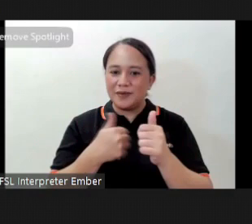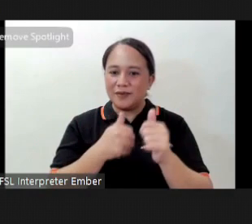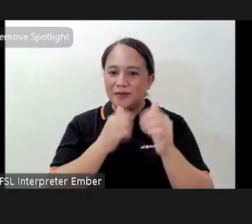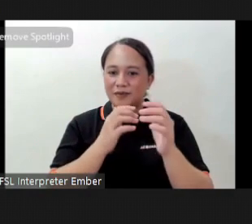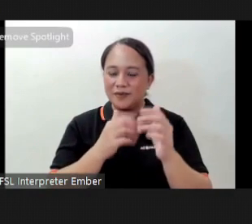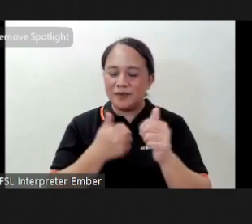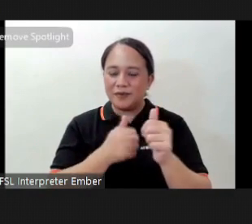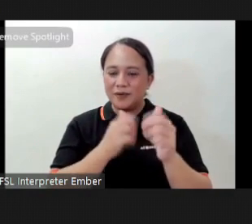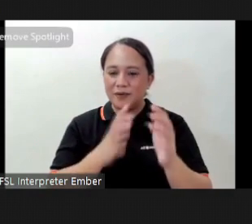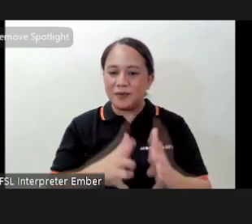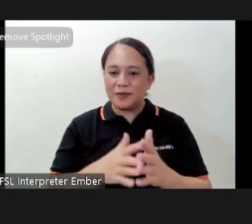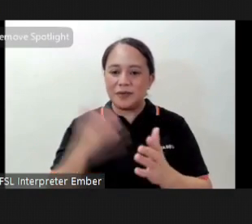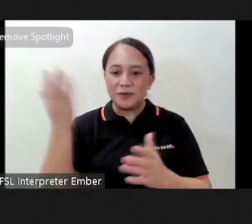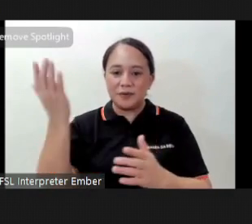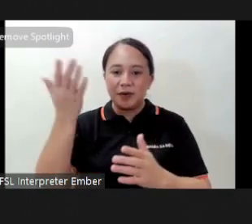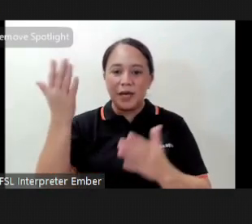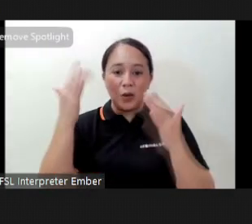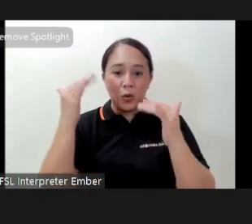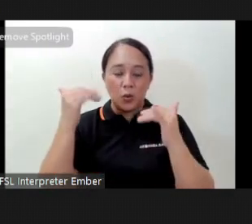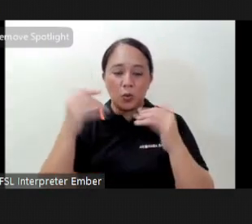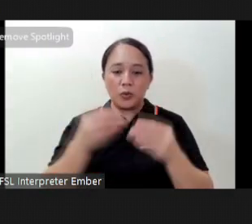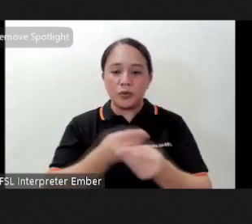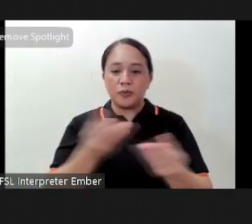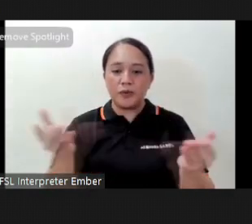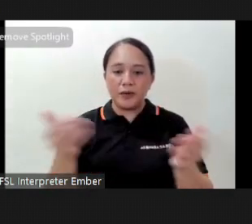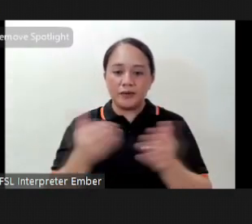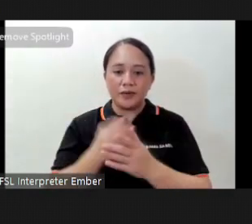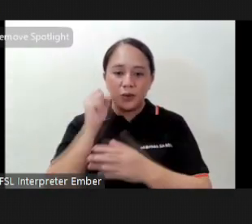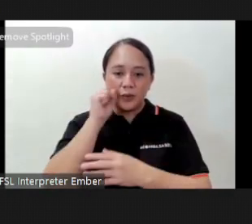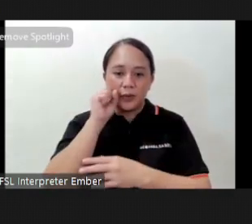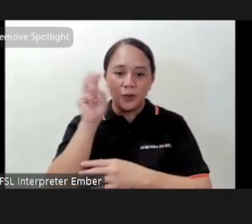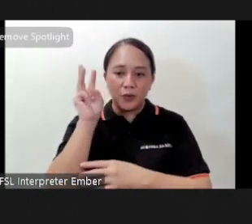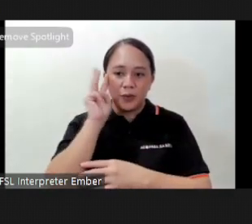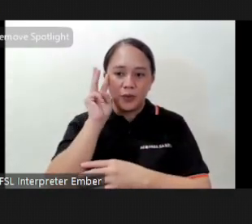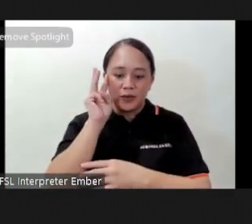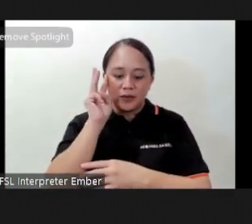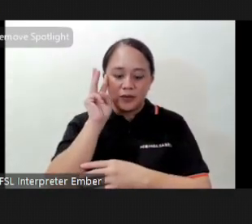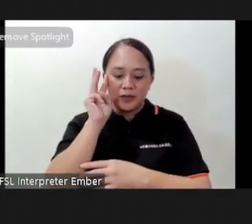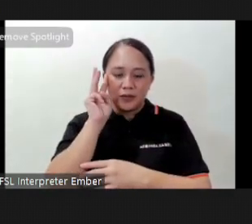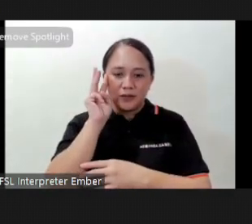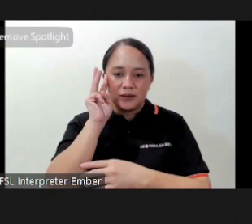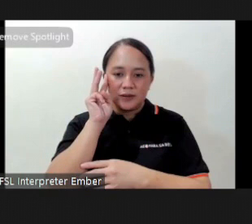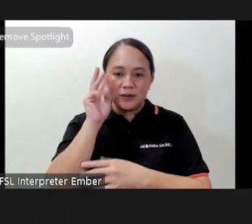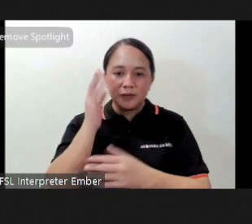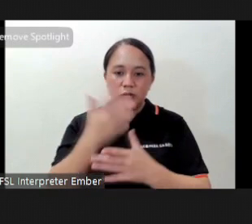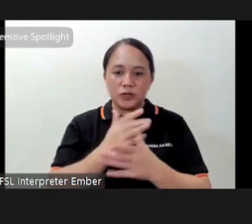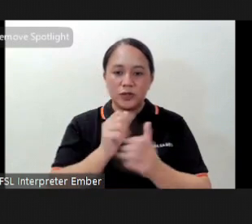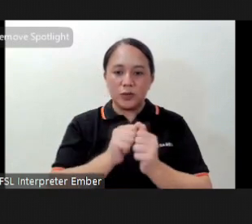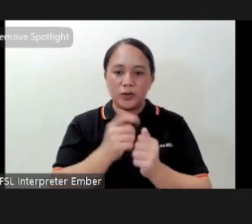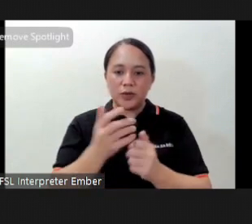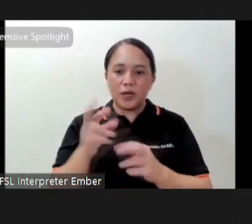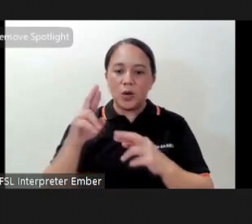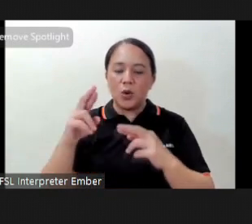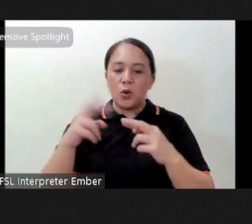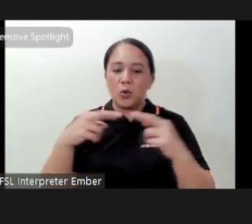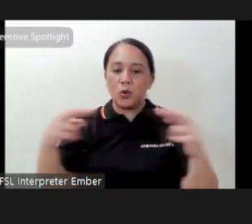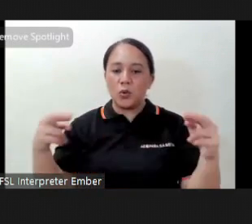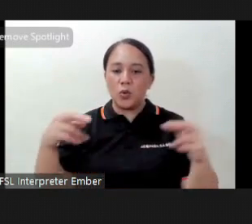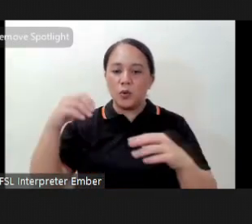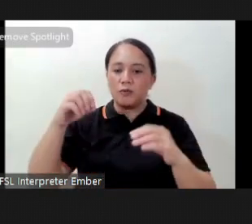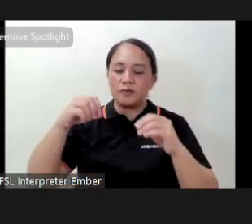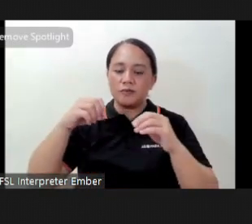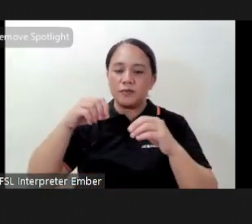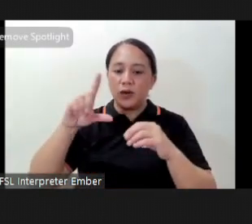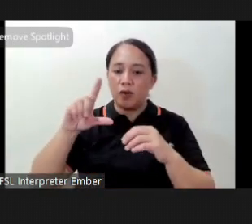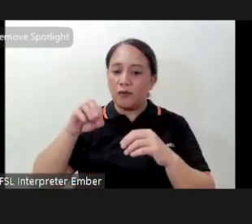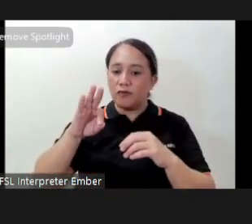in this presentation I hope to provide awareness to rope flow I hope to share with you what rope flow is and what benefits